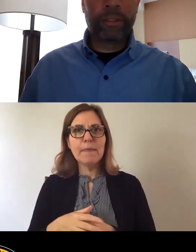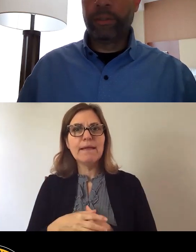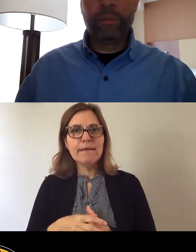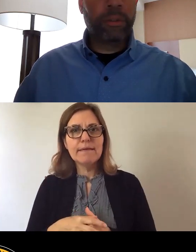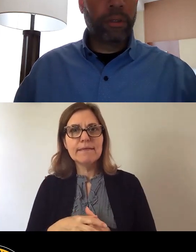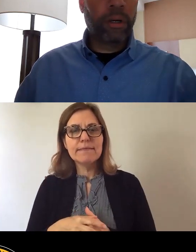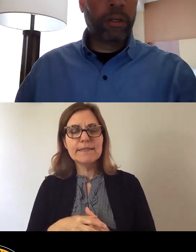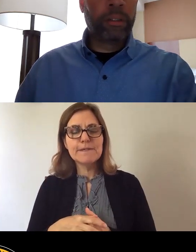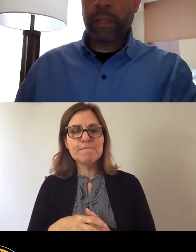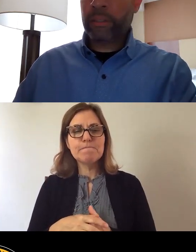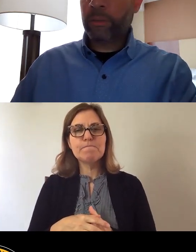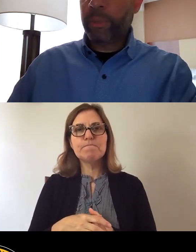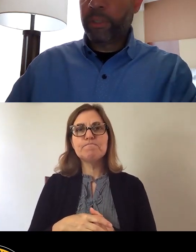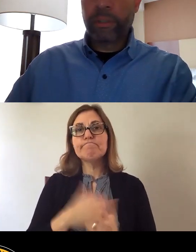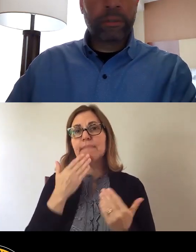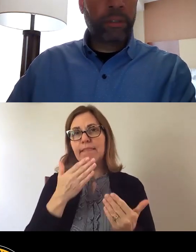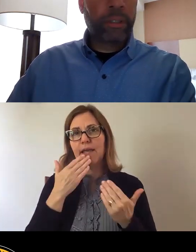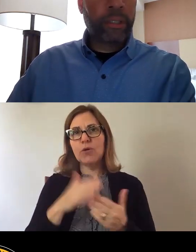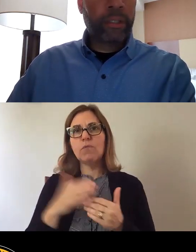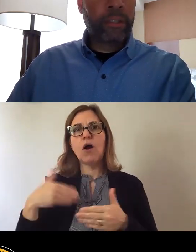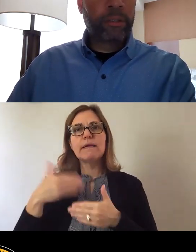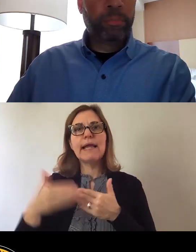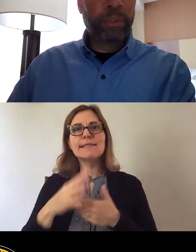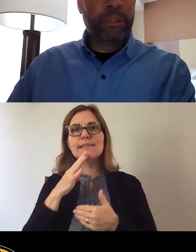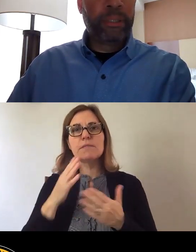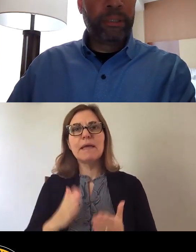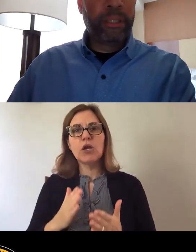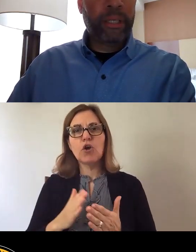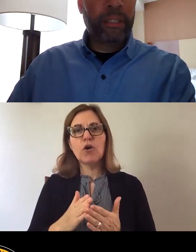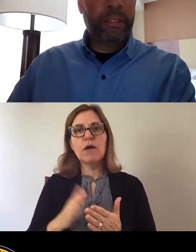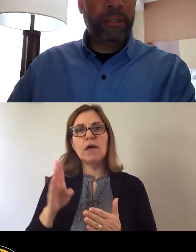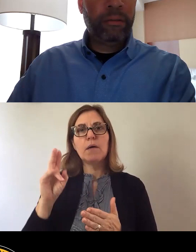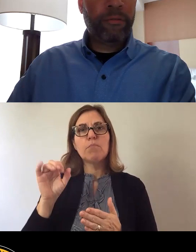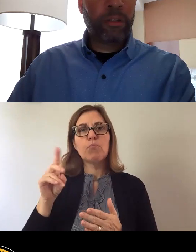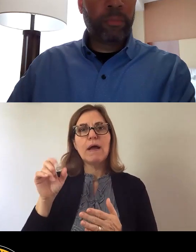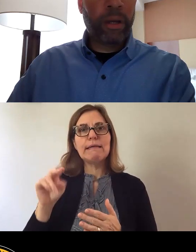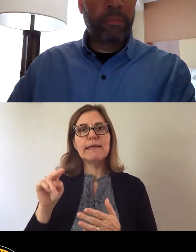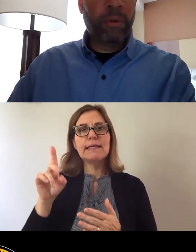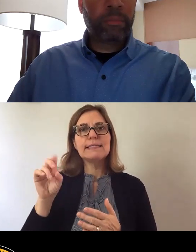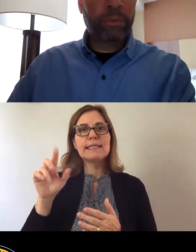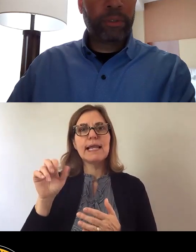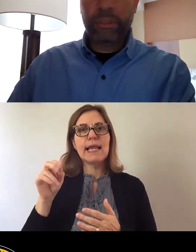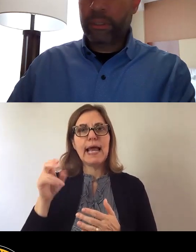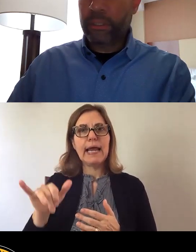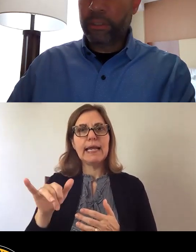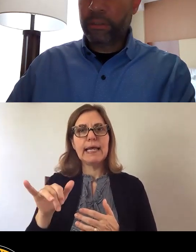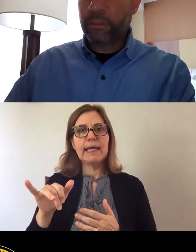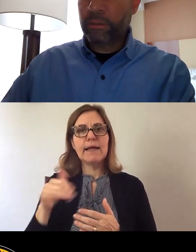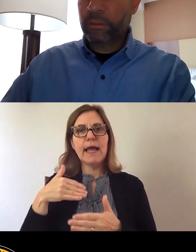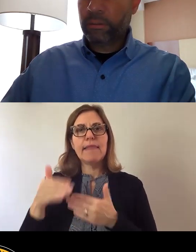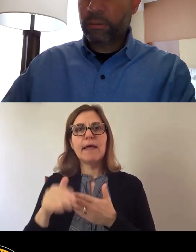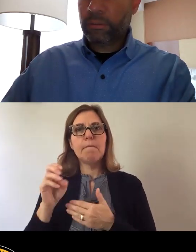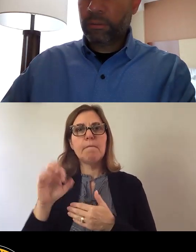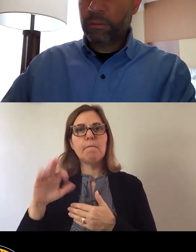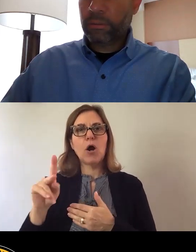Thank you. Our next speaker is Brendan Delaney followed by Mark Brintley Sr.